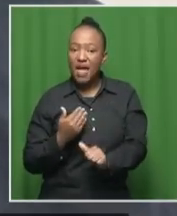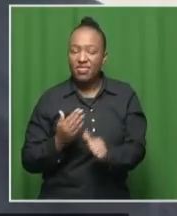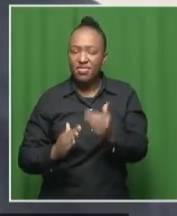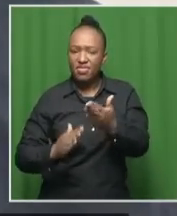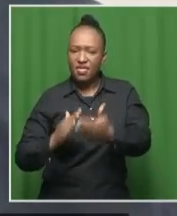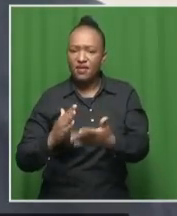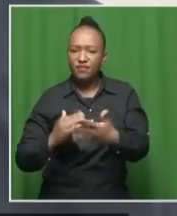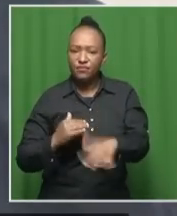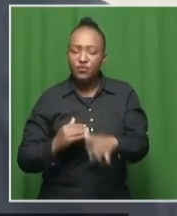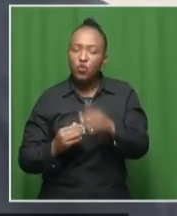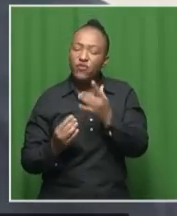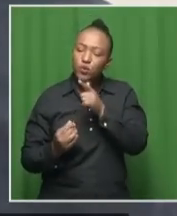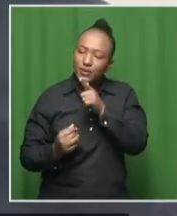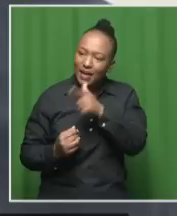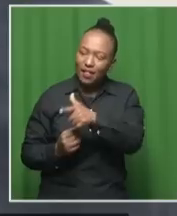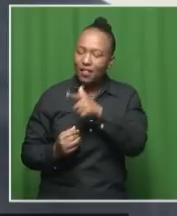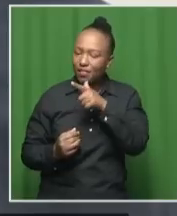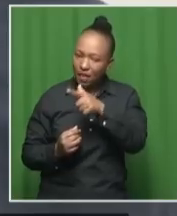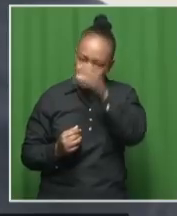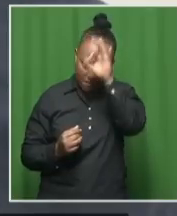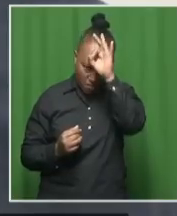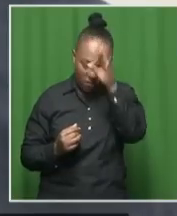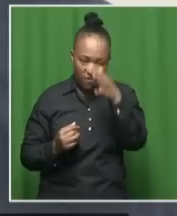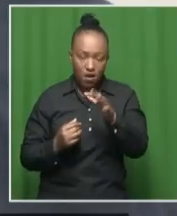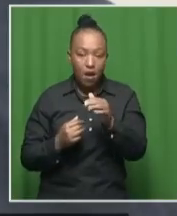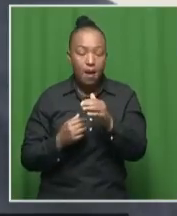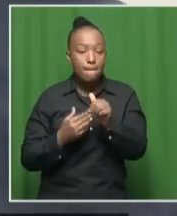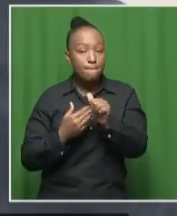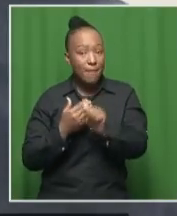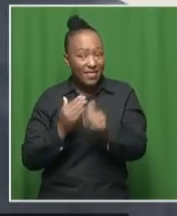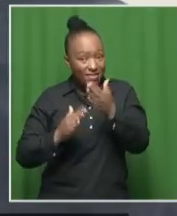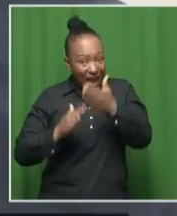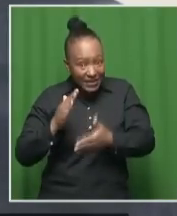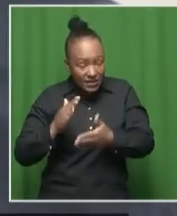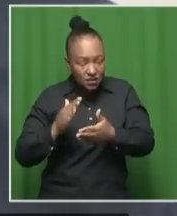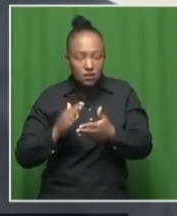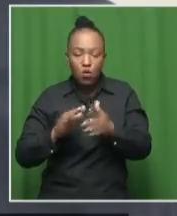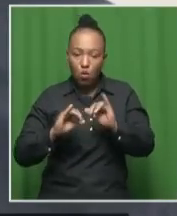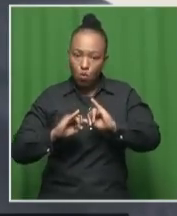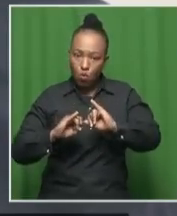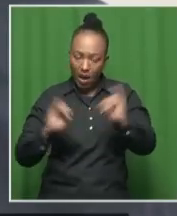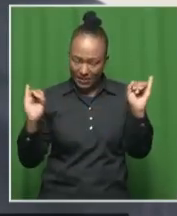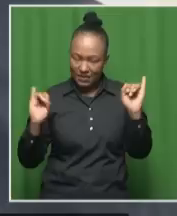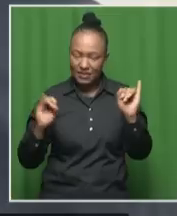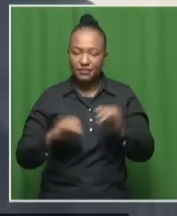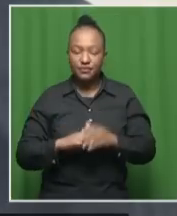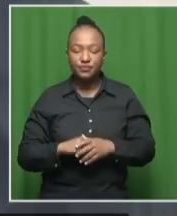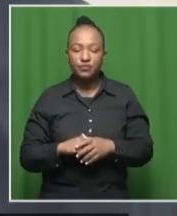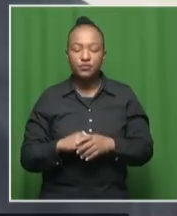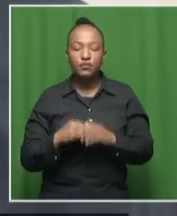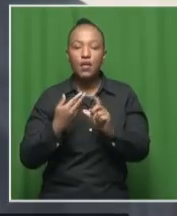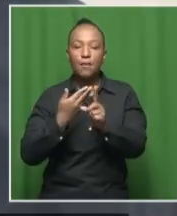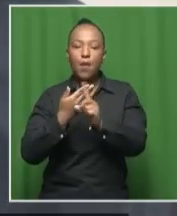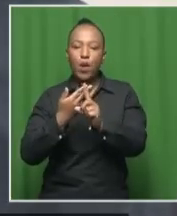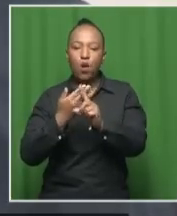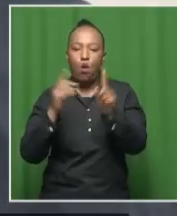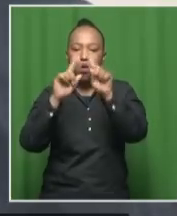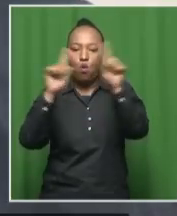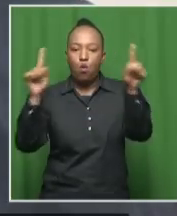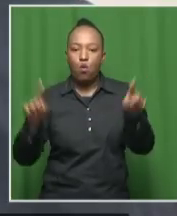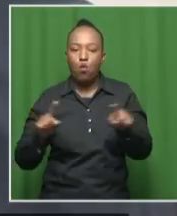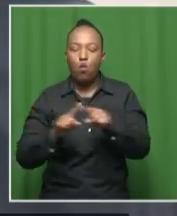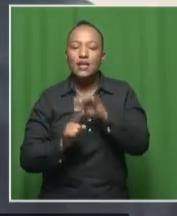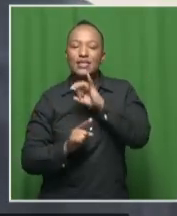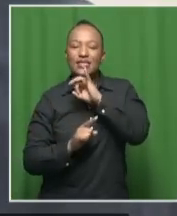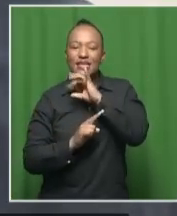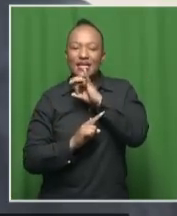telling the cops this for long. Month end is just worse. My window was shattered on Saturday, 20